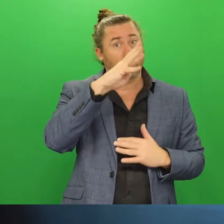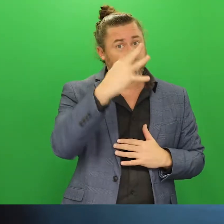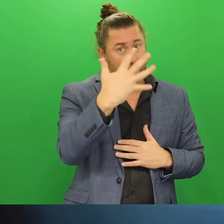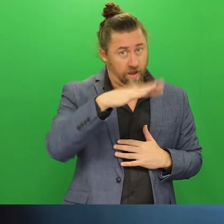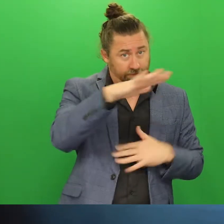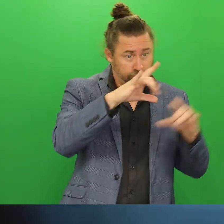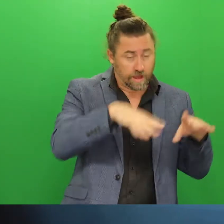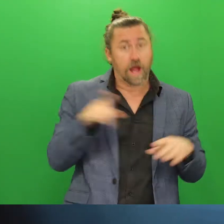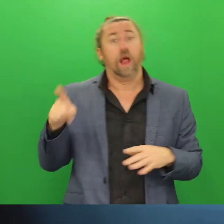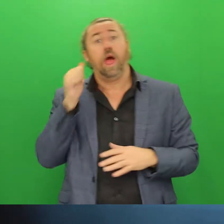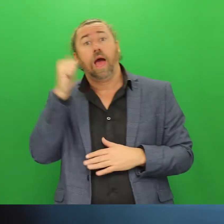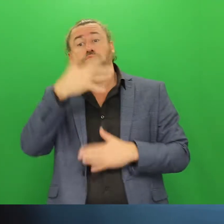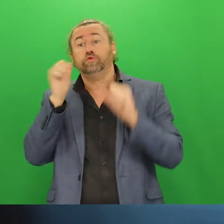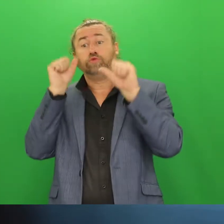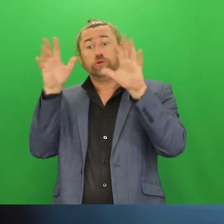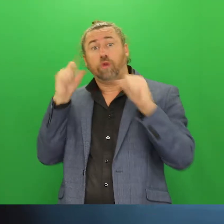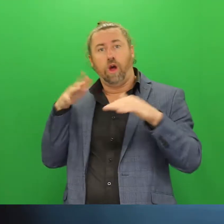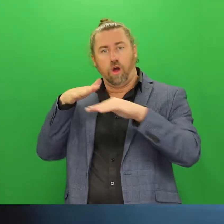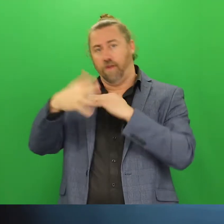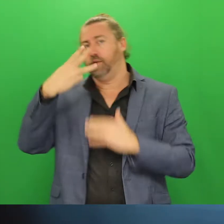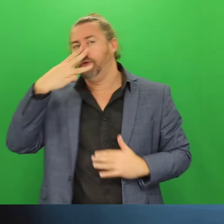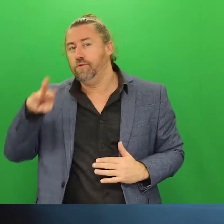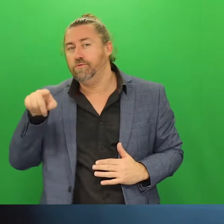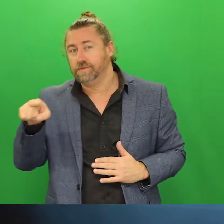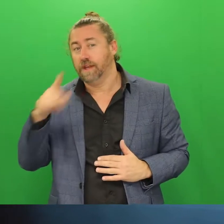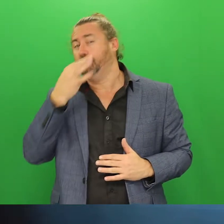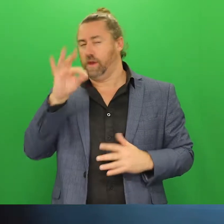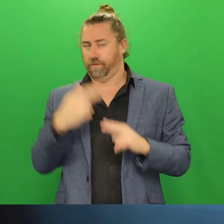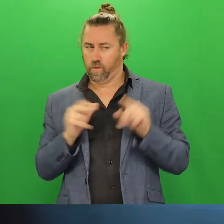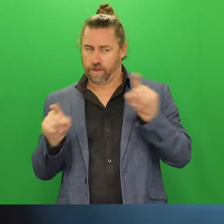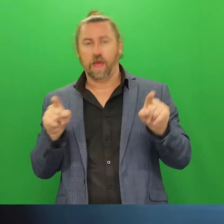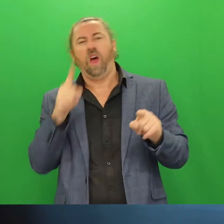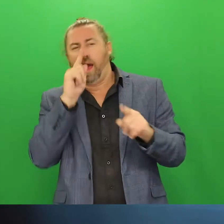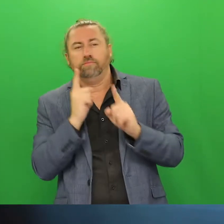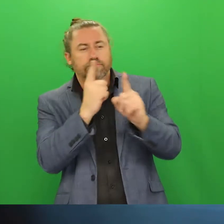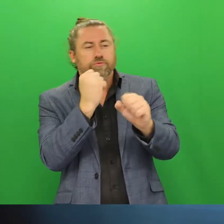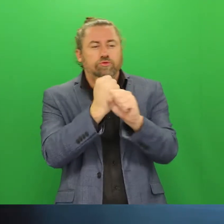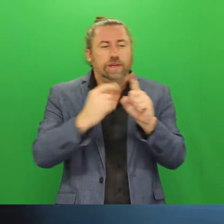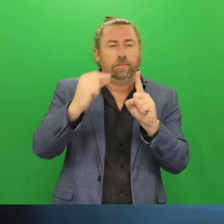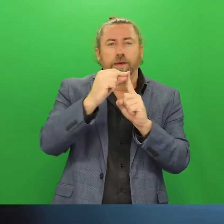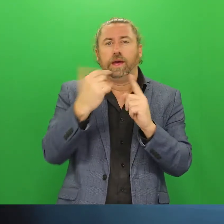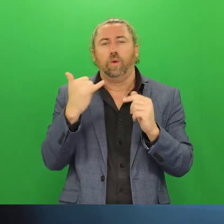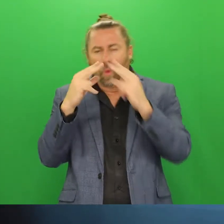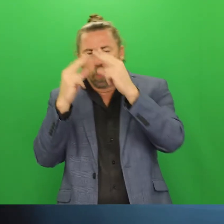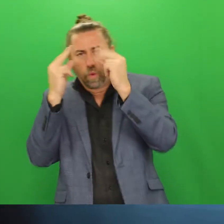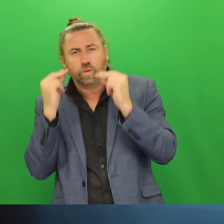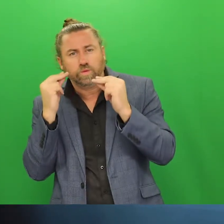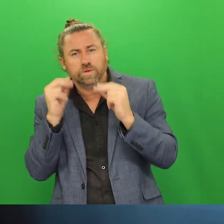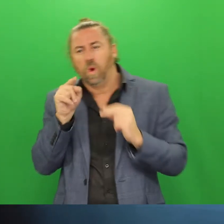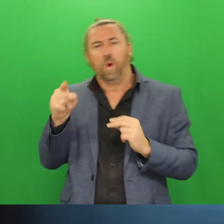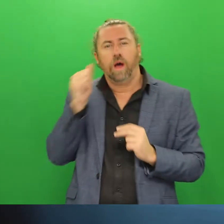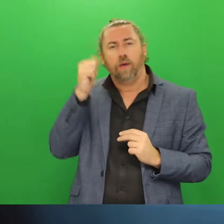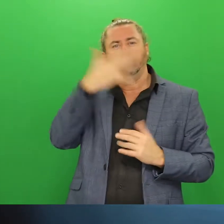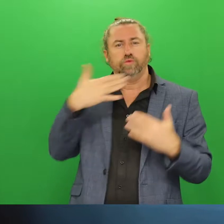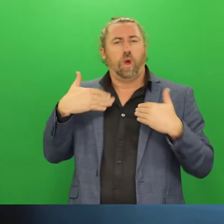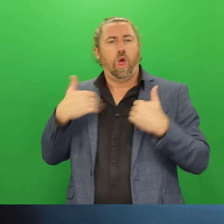Aboriginal and Torres Strait Islander people 30 years and over. So it's a good idea to talk to your GP, your primary care nurse or your Aboriginal health practitioner about